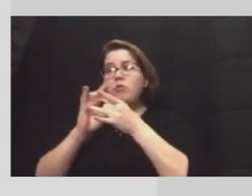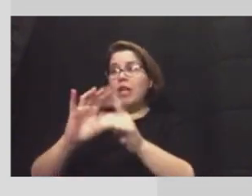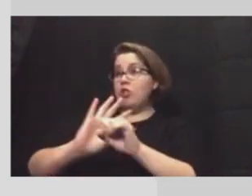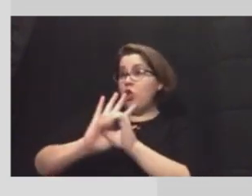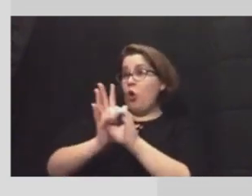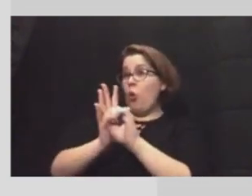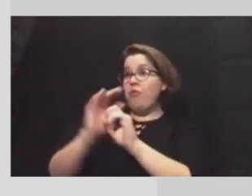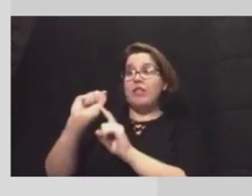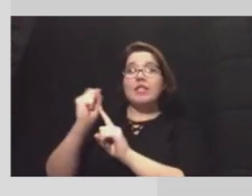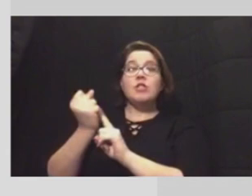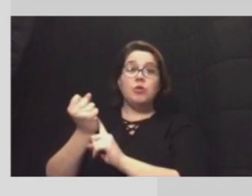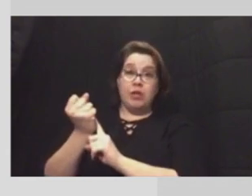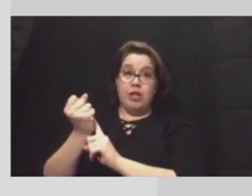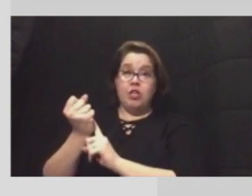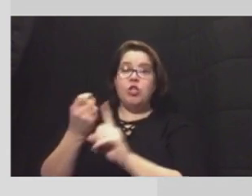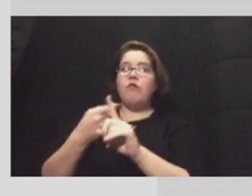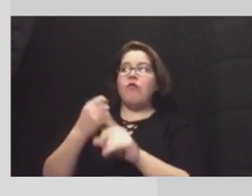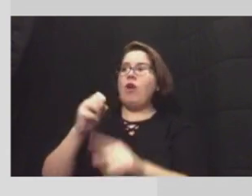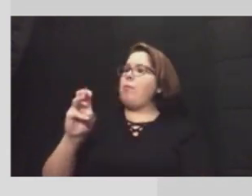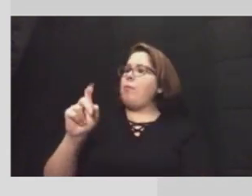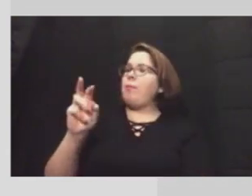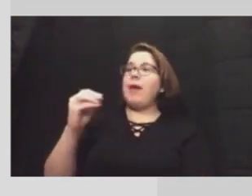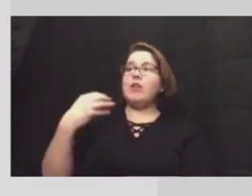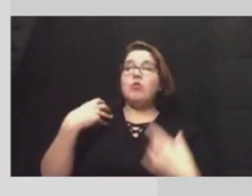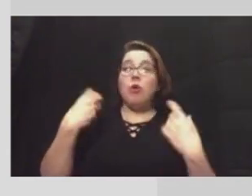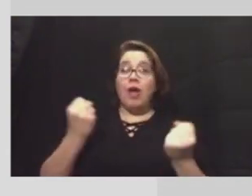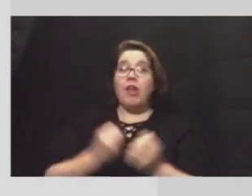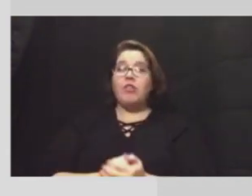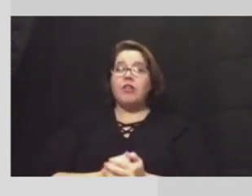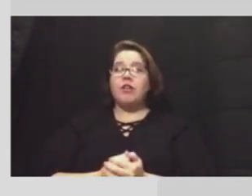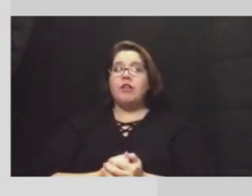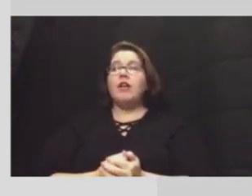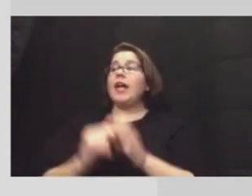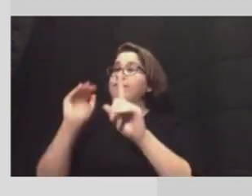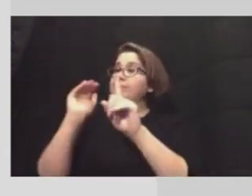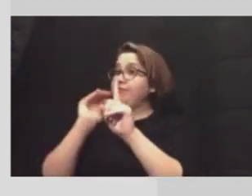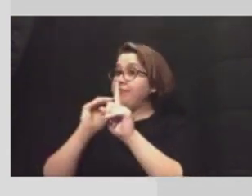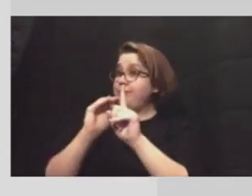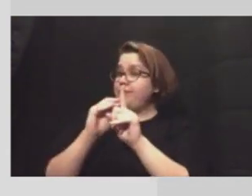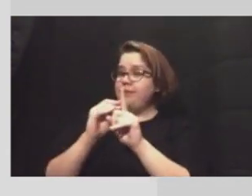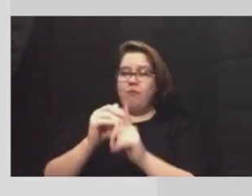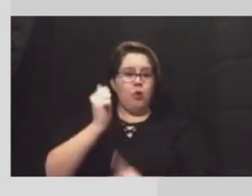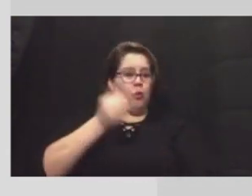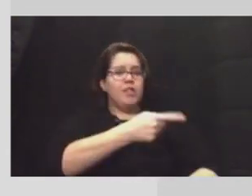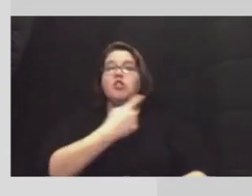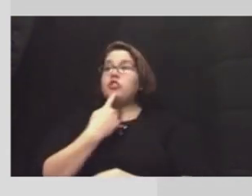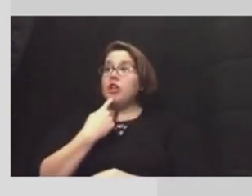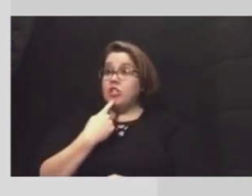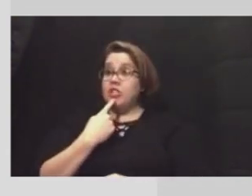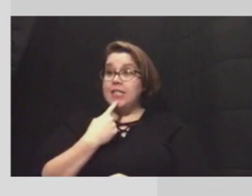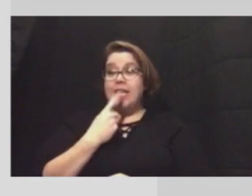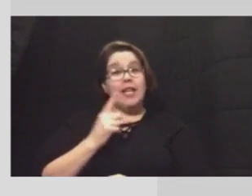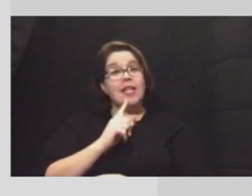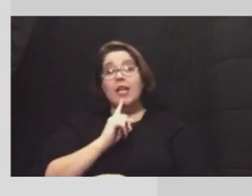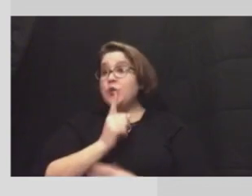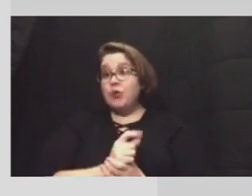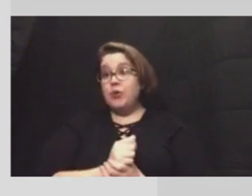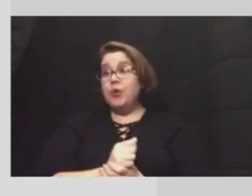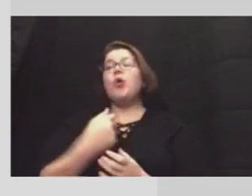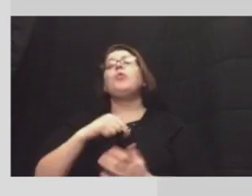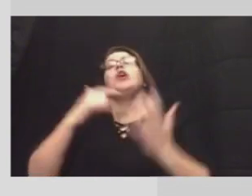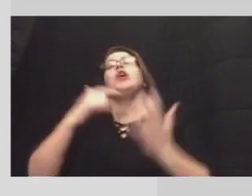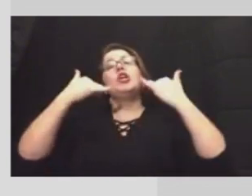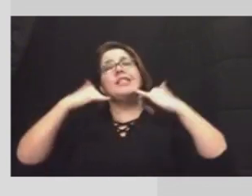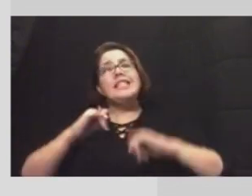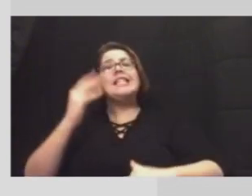situation from Metro Health and as a reminder what the judge mentioned is absolutely true we are still in the